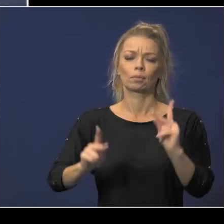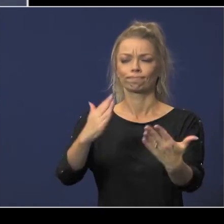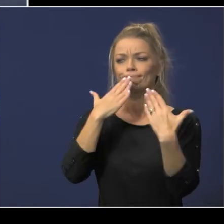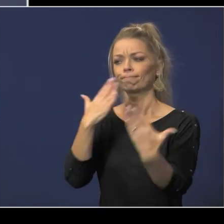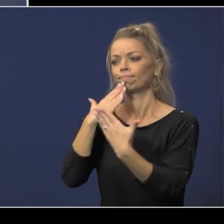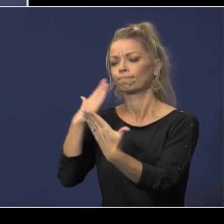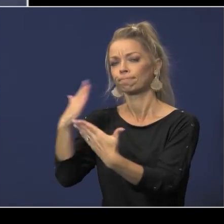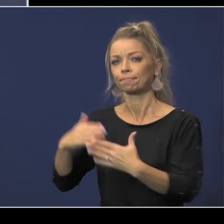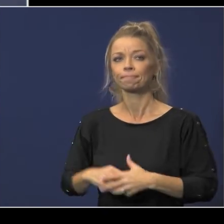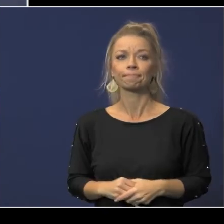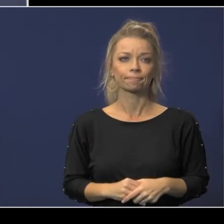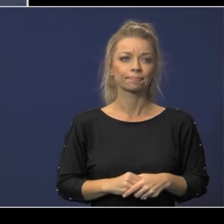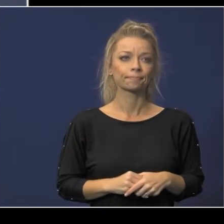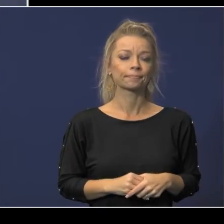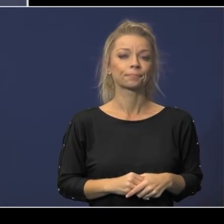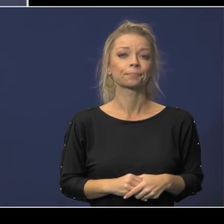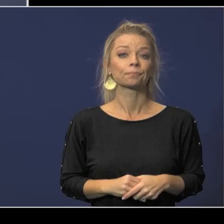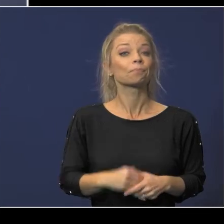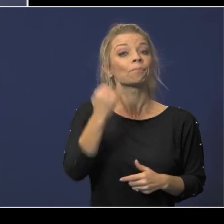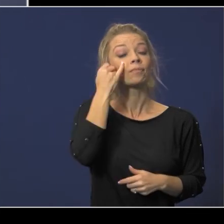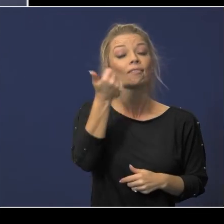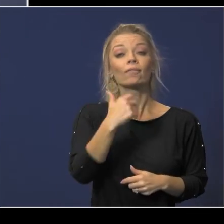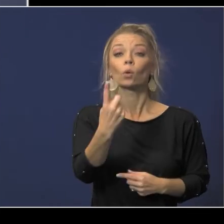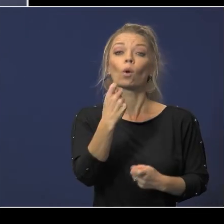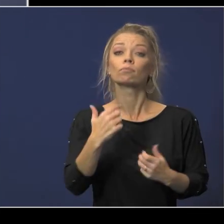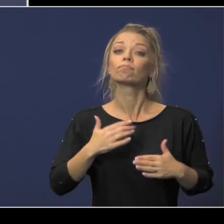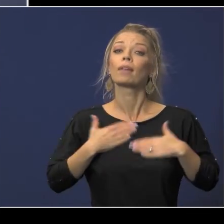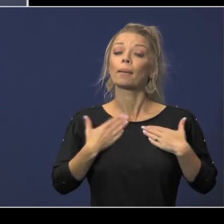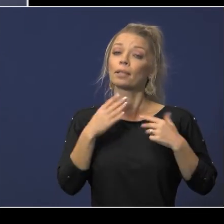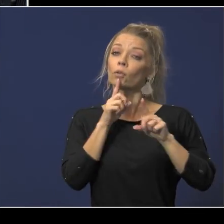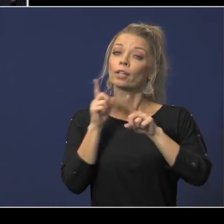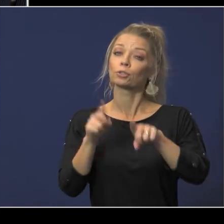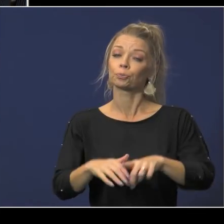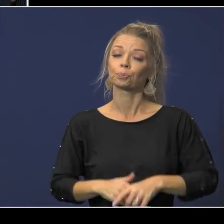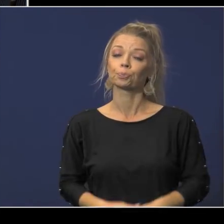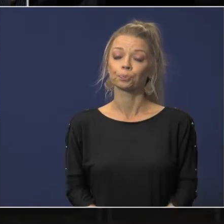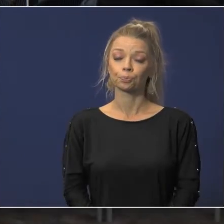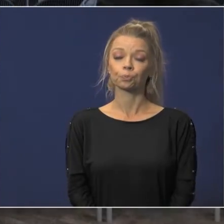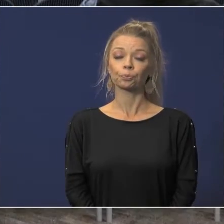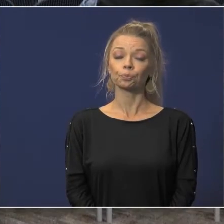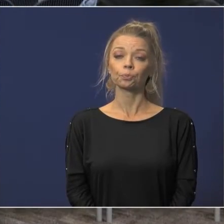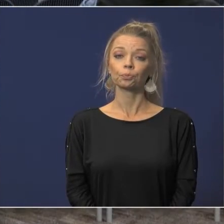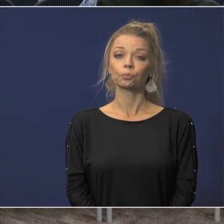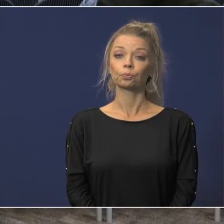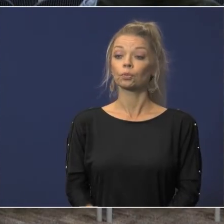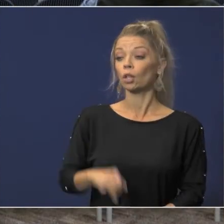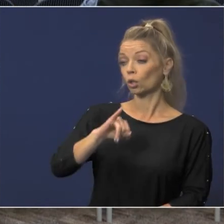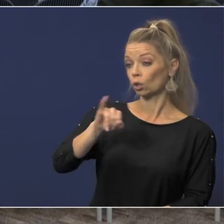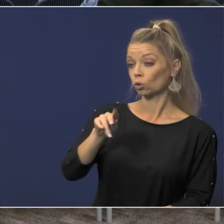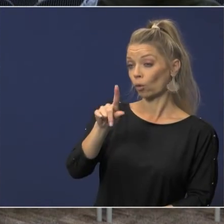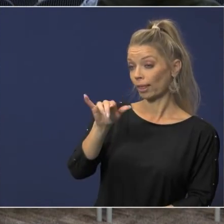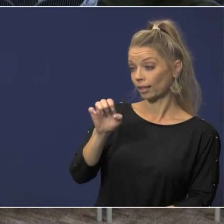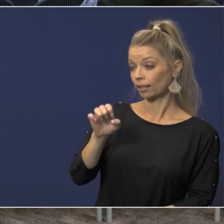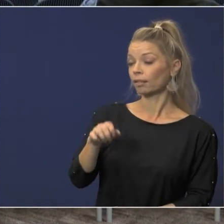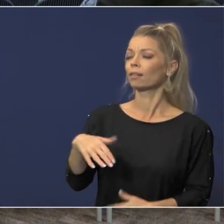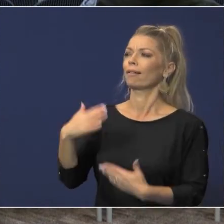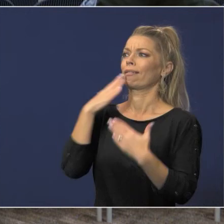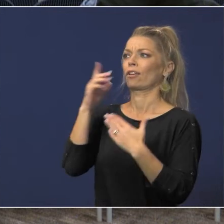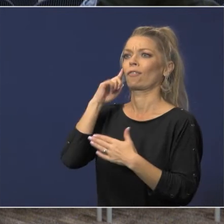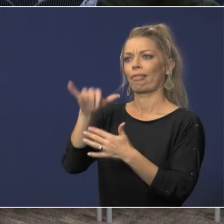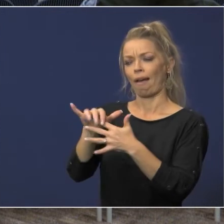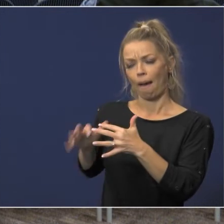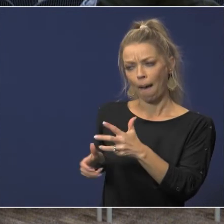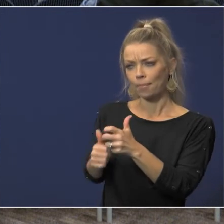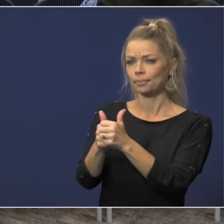i want to thank them so if you have any questions i'd be happy to answer them julie thank you for that update dr